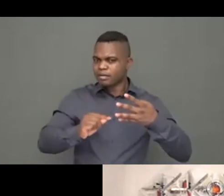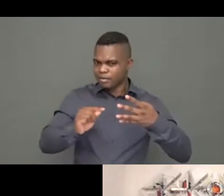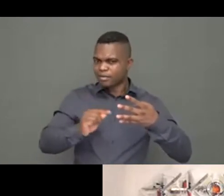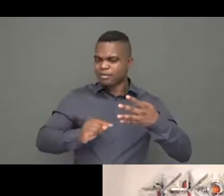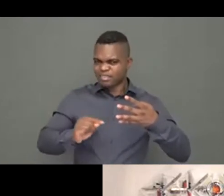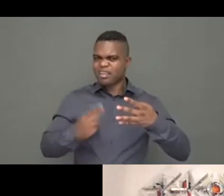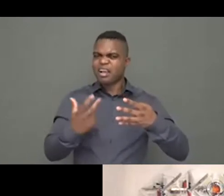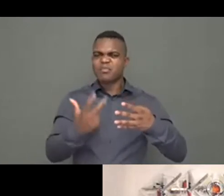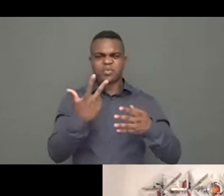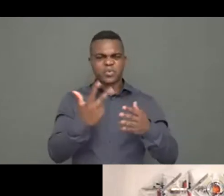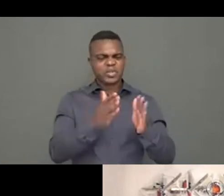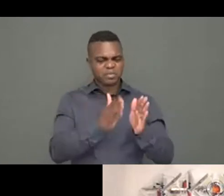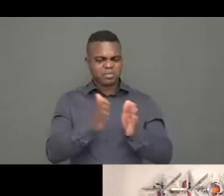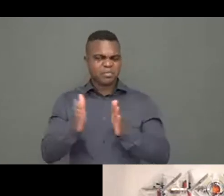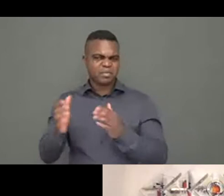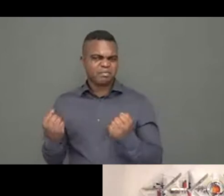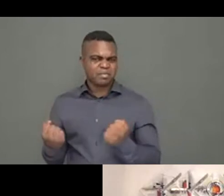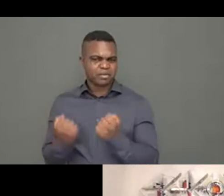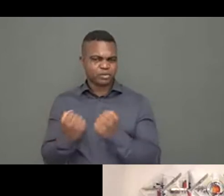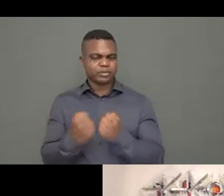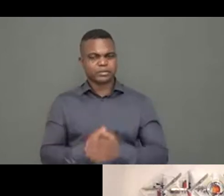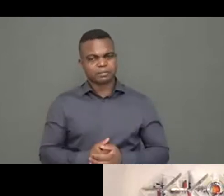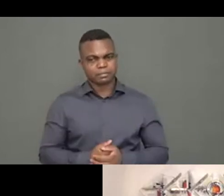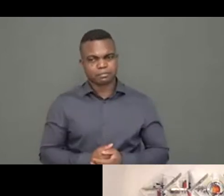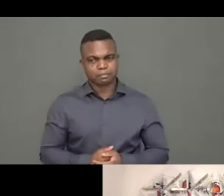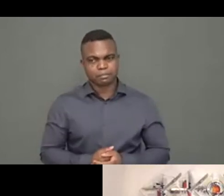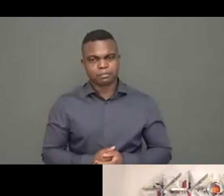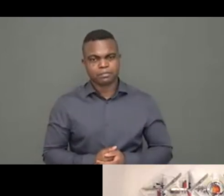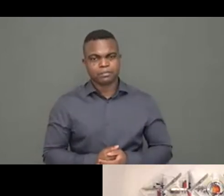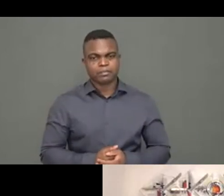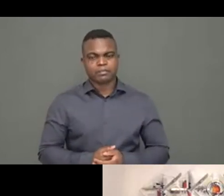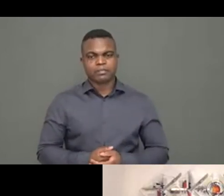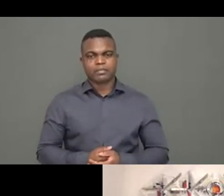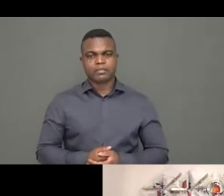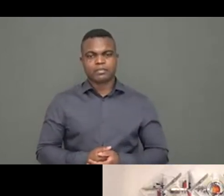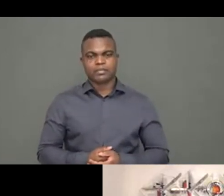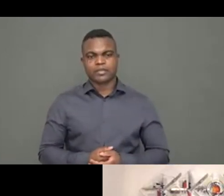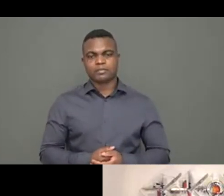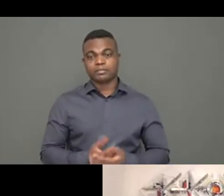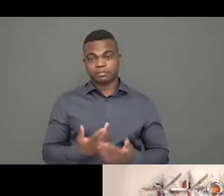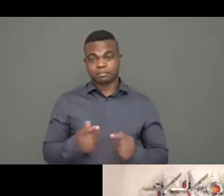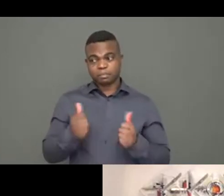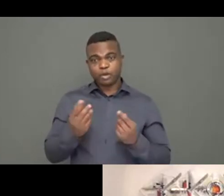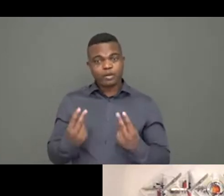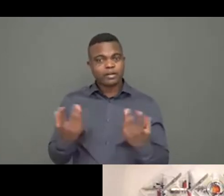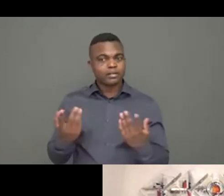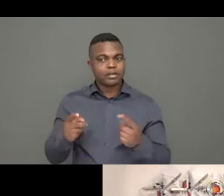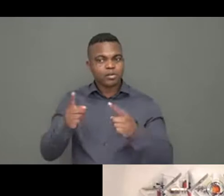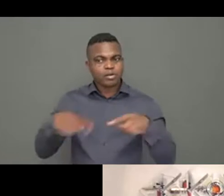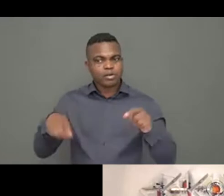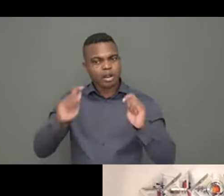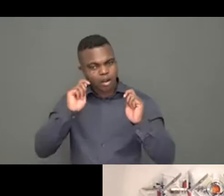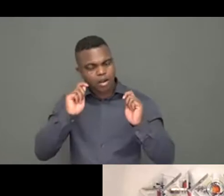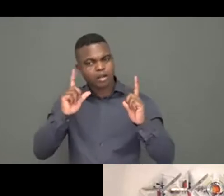This is led by the organization with support from the CHS Alliance. We have revised the